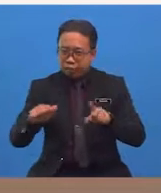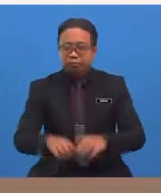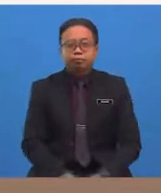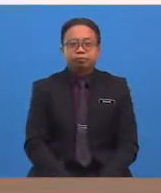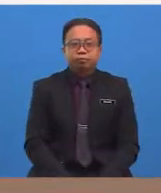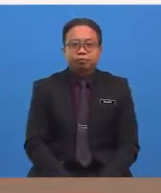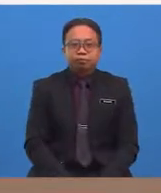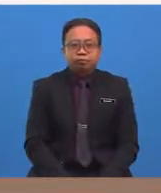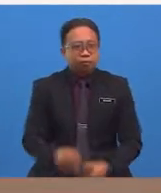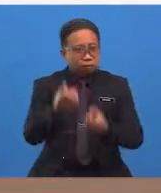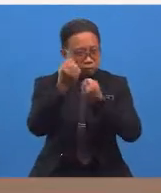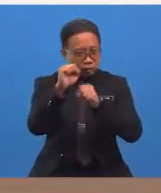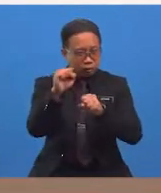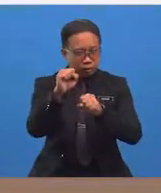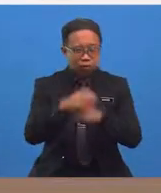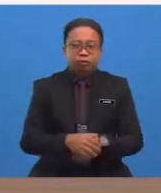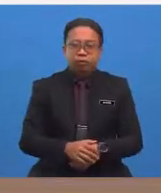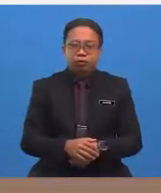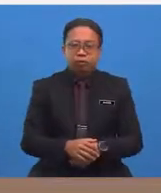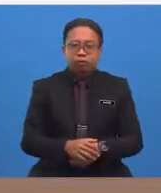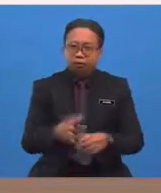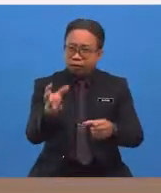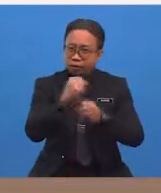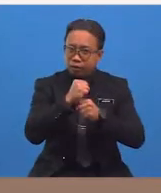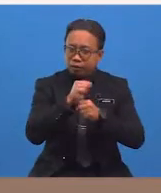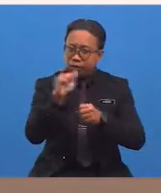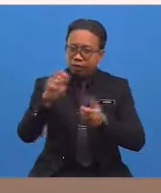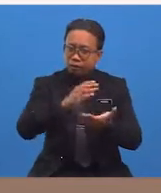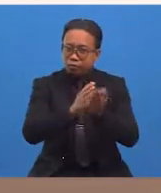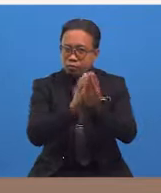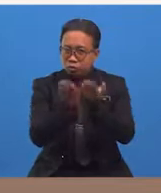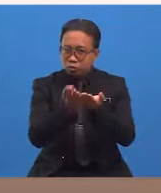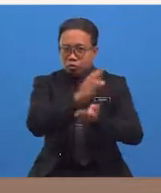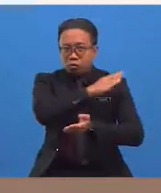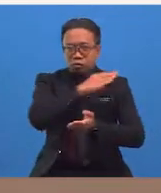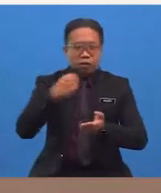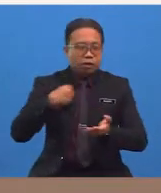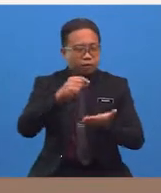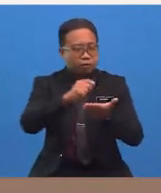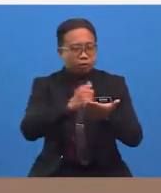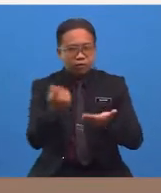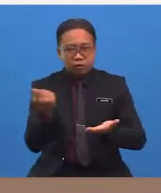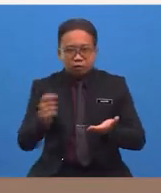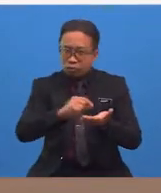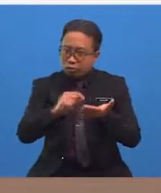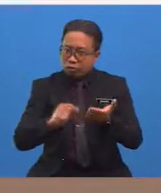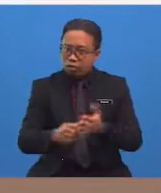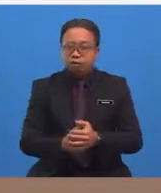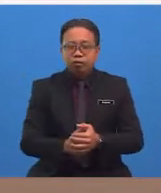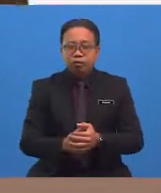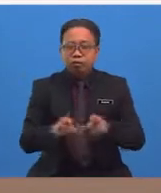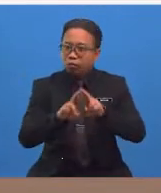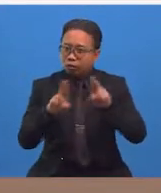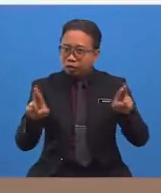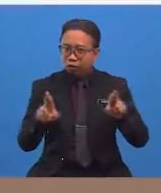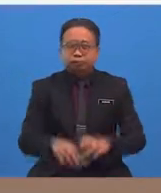To prepare yourself for this, why don't you grab a notebook and your stationery like a pencil and a